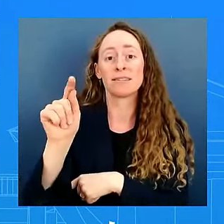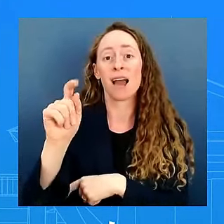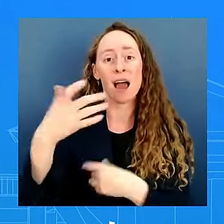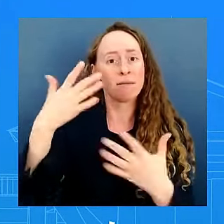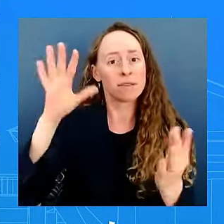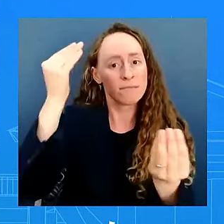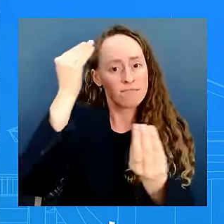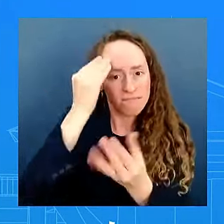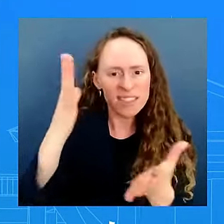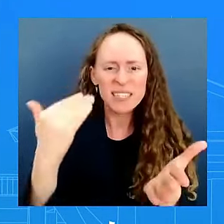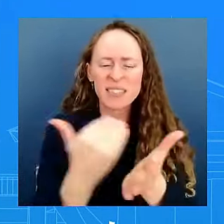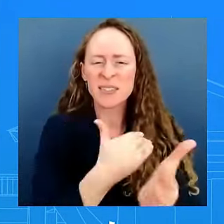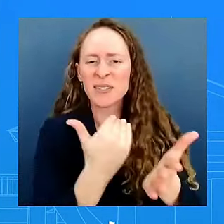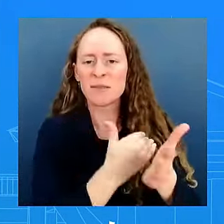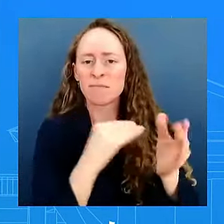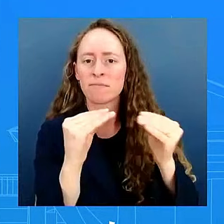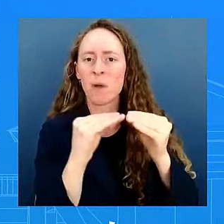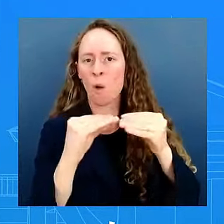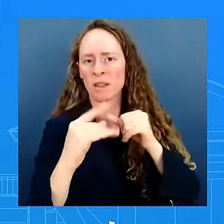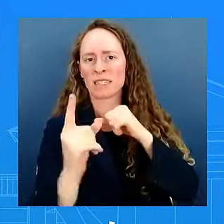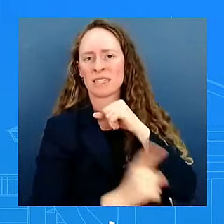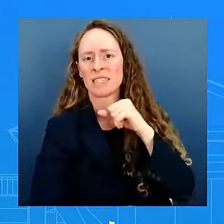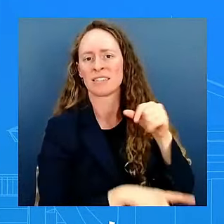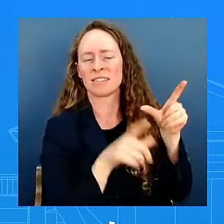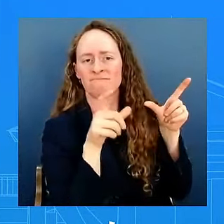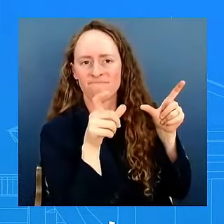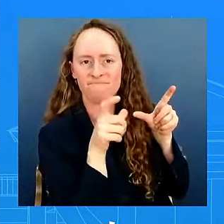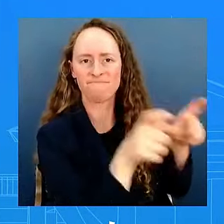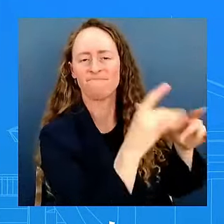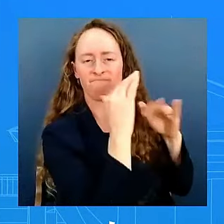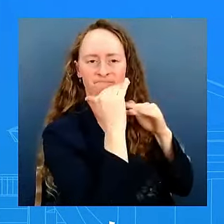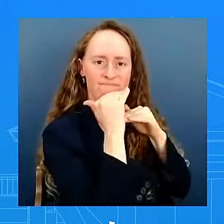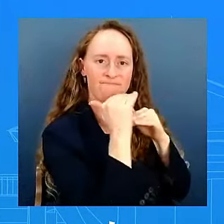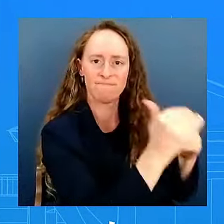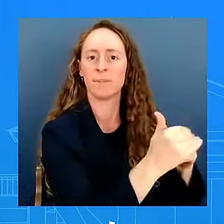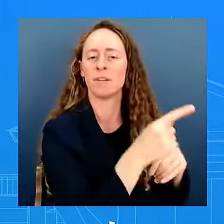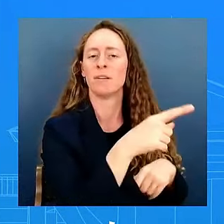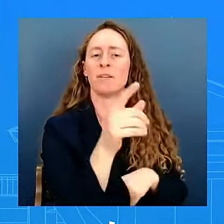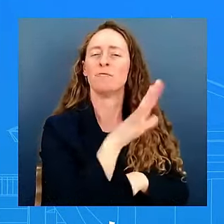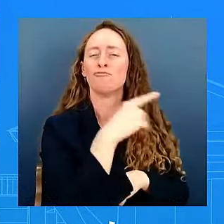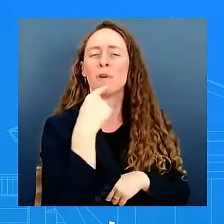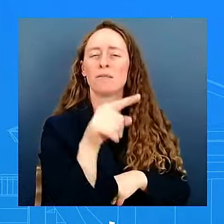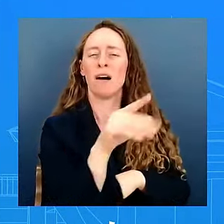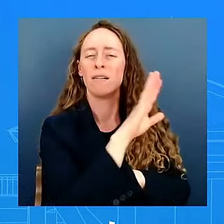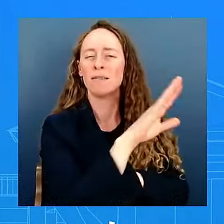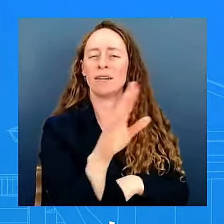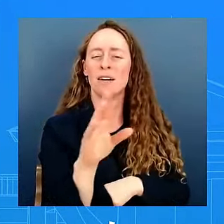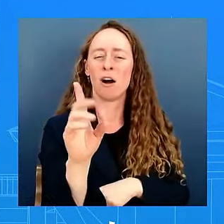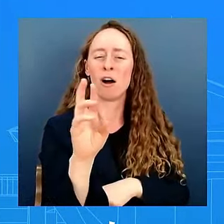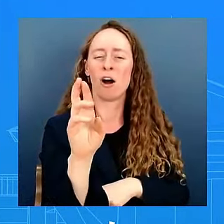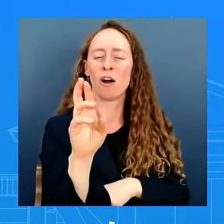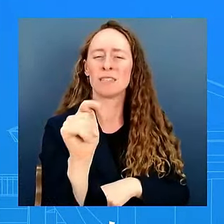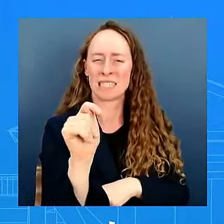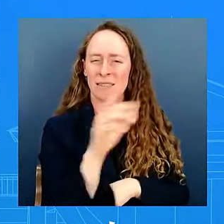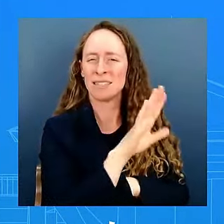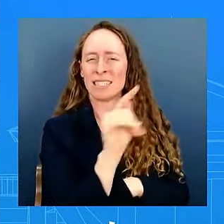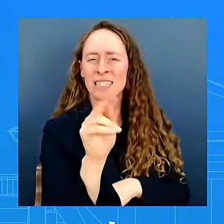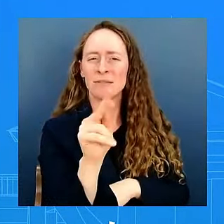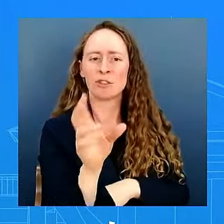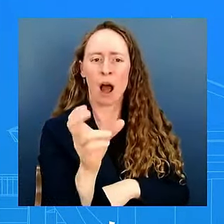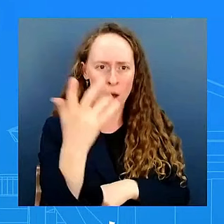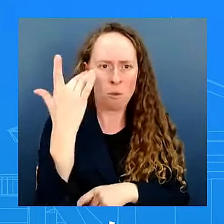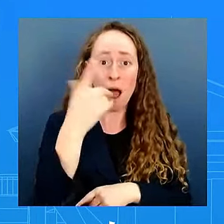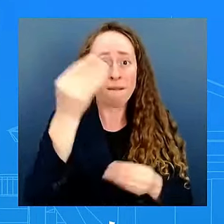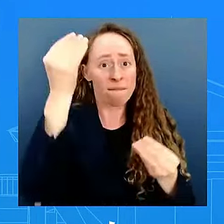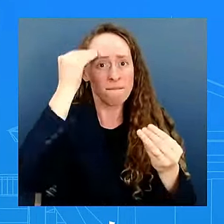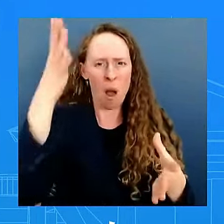laying out its disinformation campaign operations to destabilize various governments including the government in argentina creating tensions between neighboring